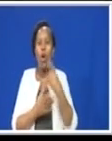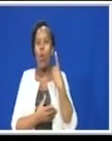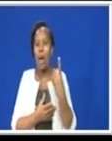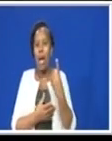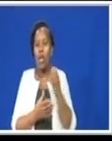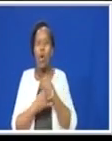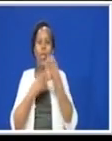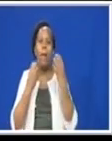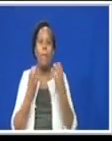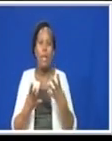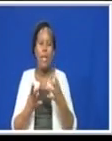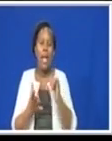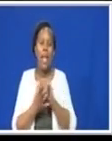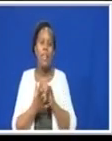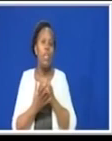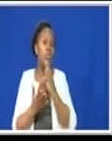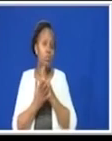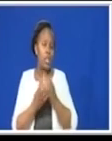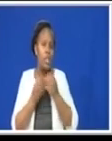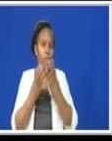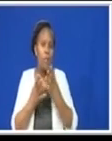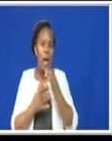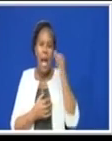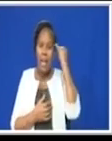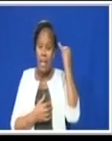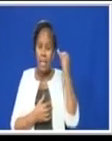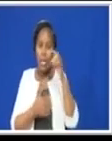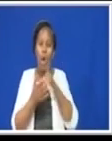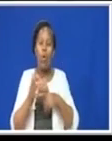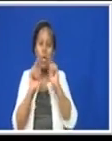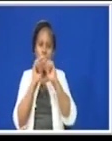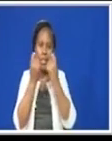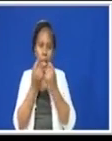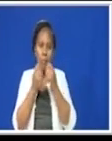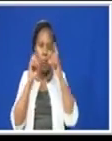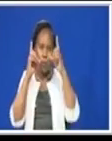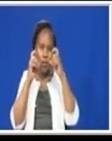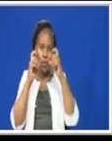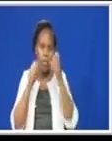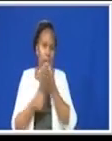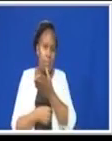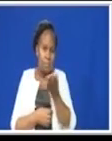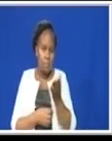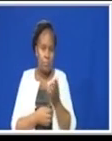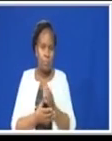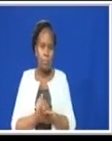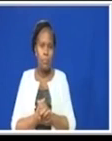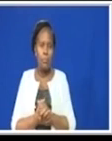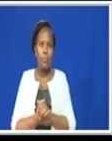or there are many. Then that already gives you a hint as to the type of photograph this one is.